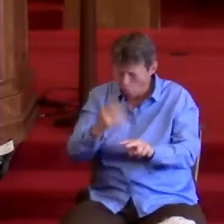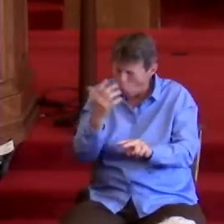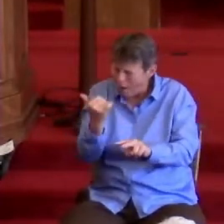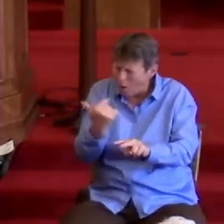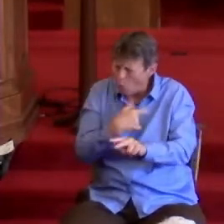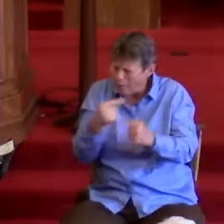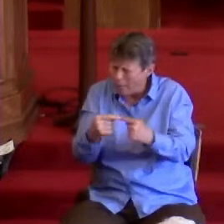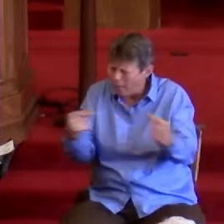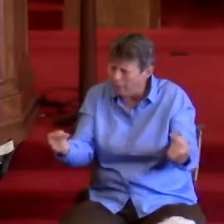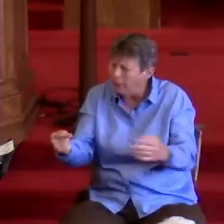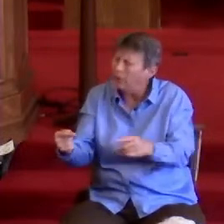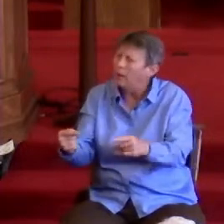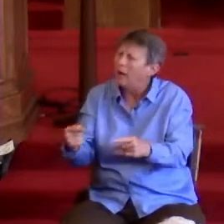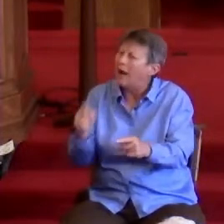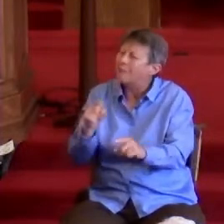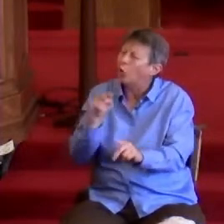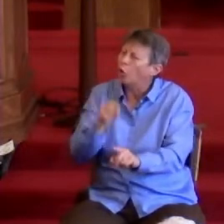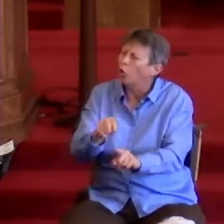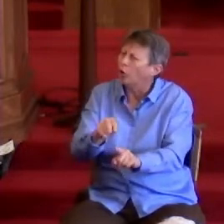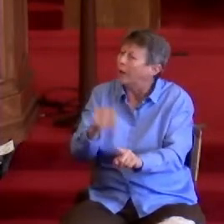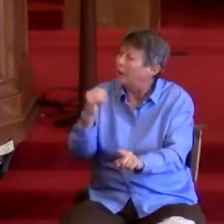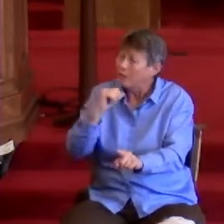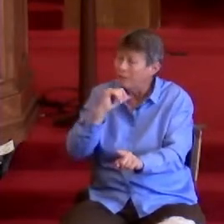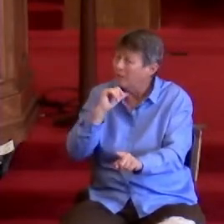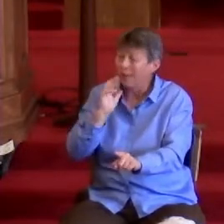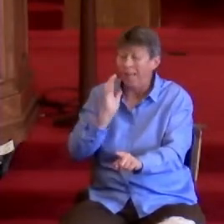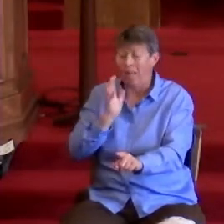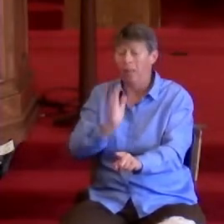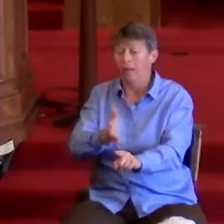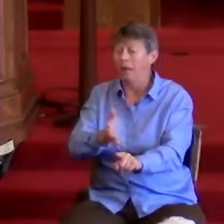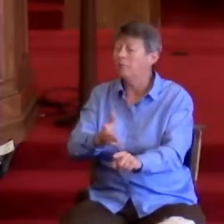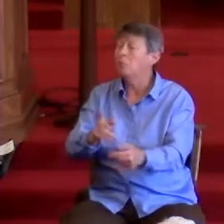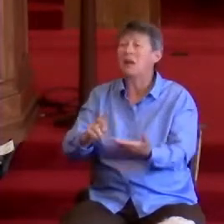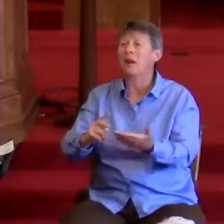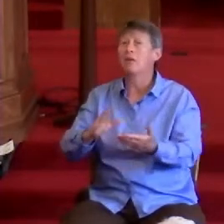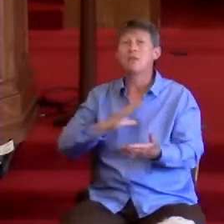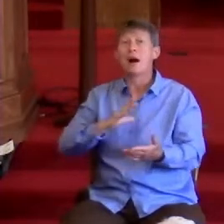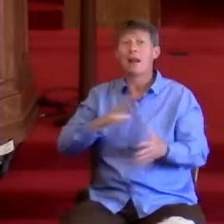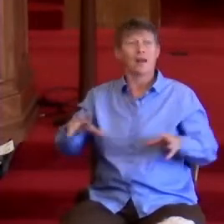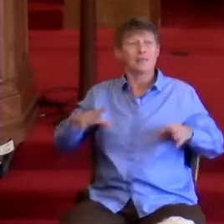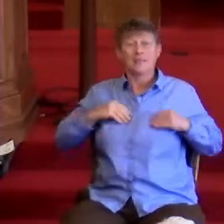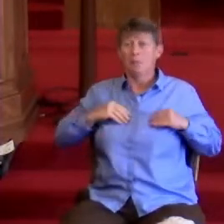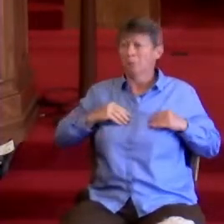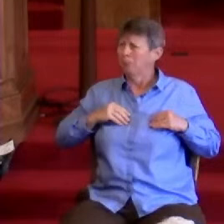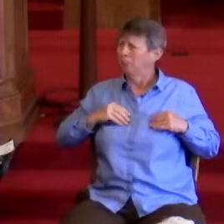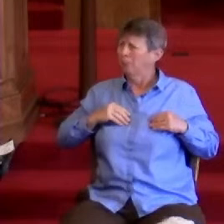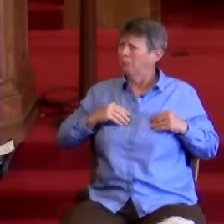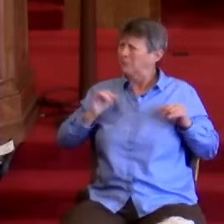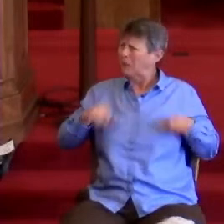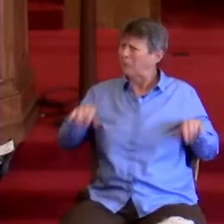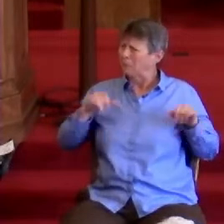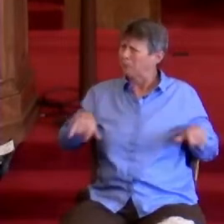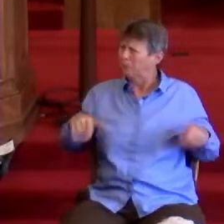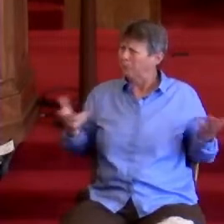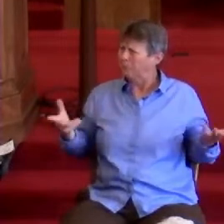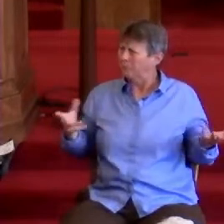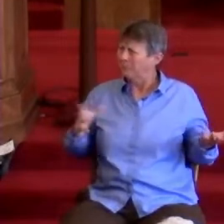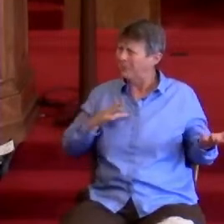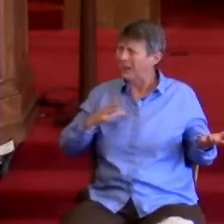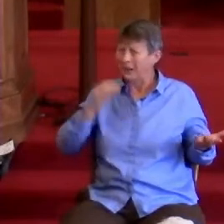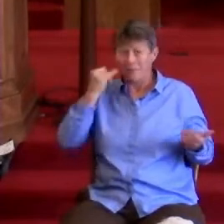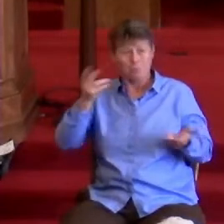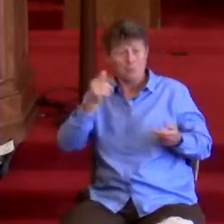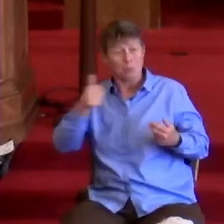For the comfortable, that's not so bad. For those at the top, that's terrific. But for Christians,